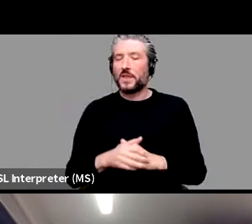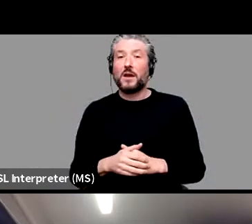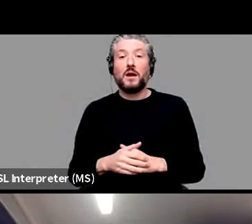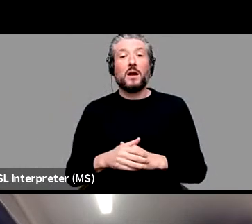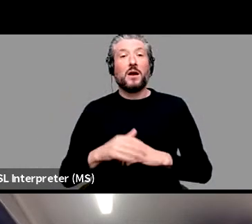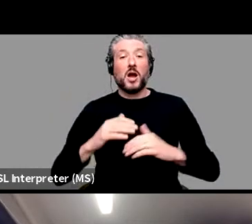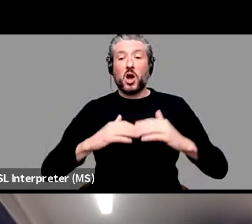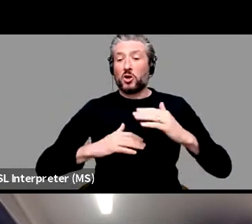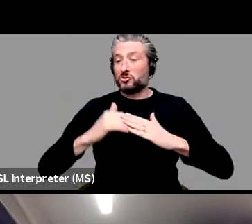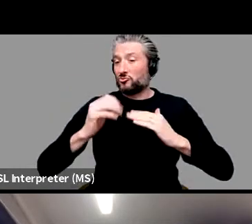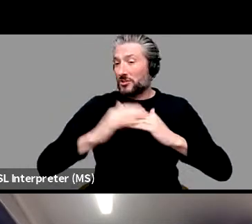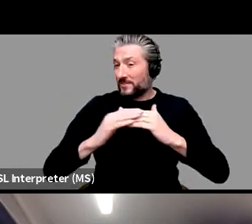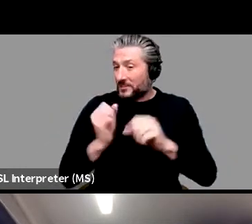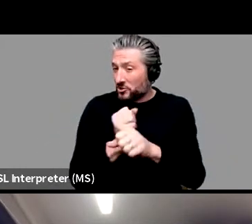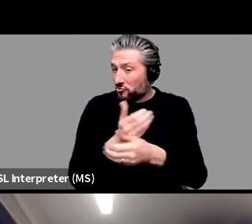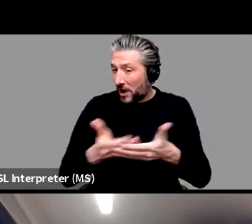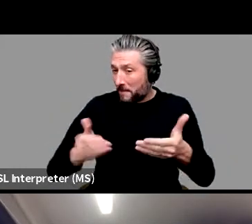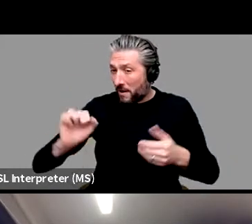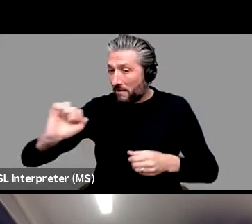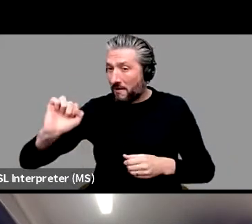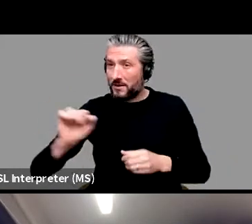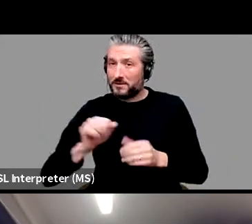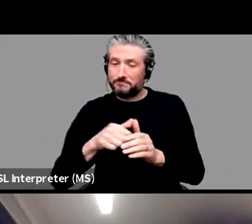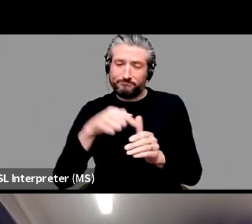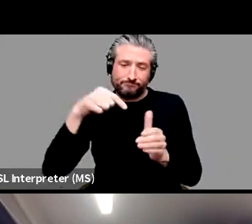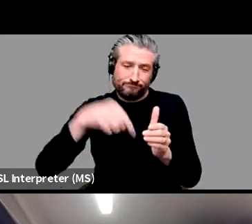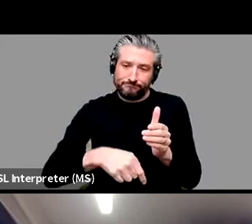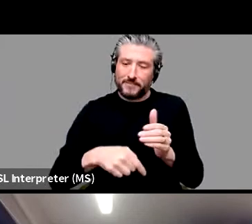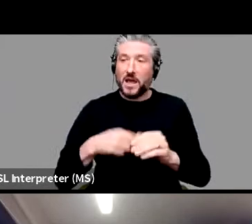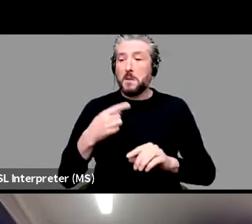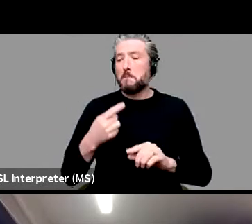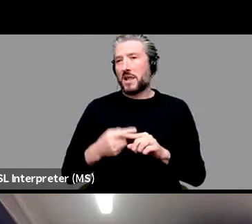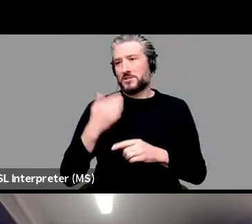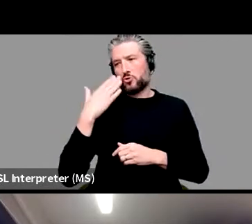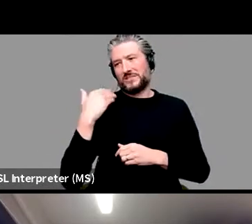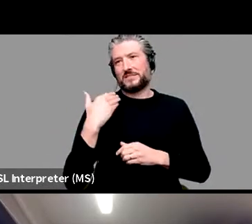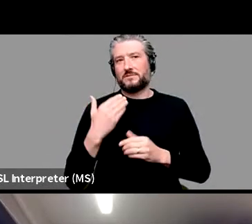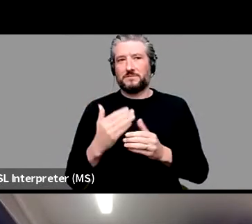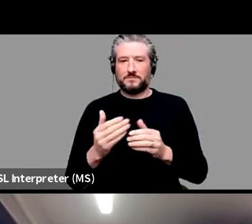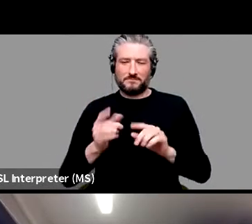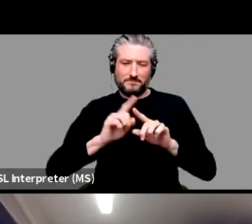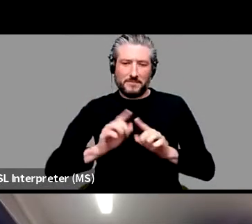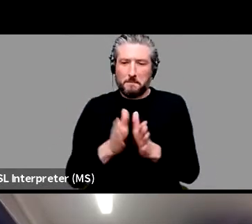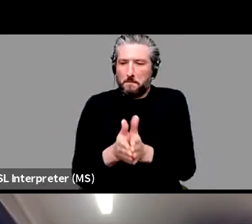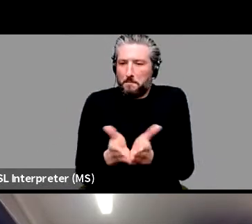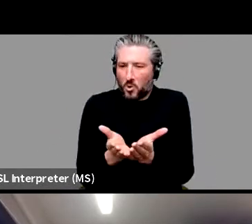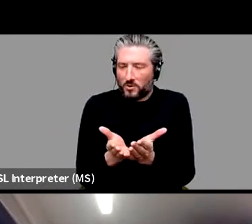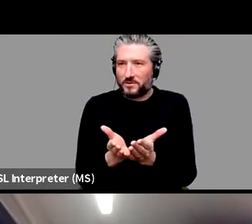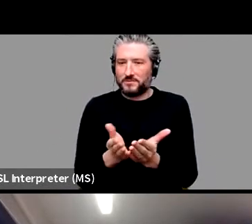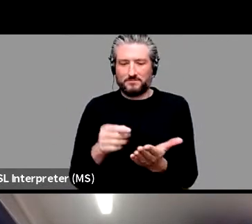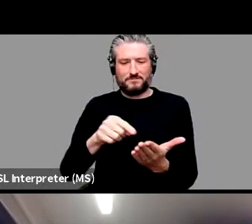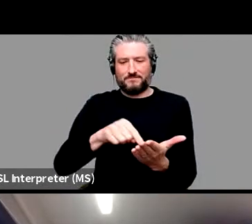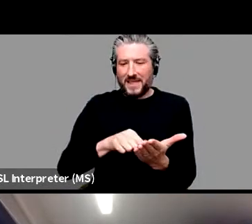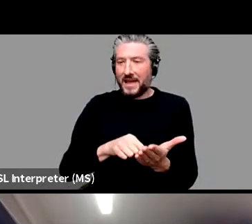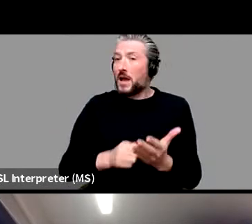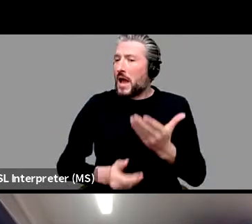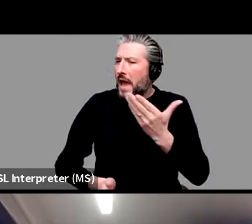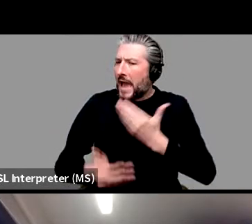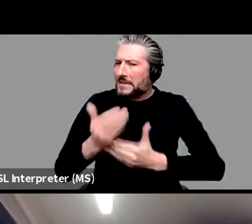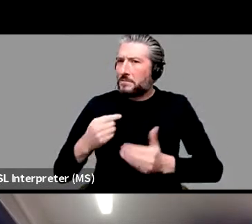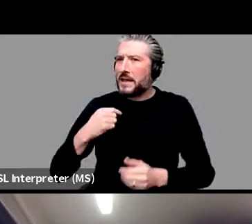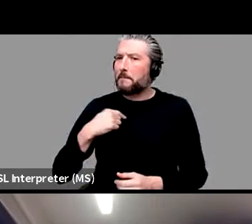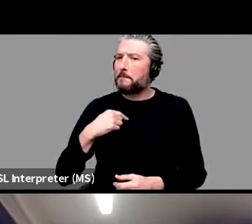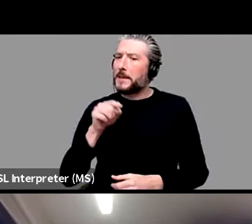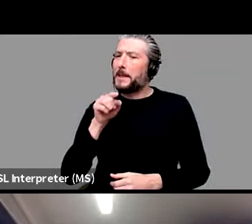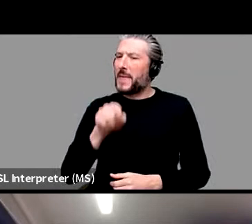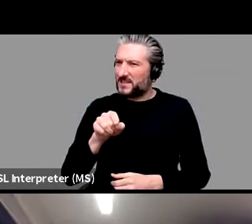and author of numerous books, including most recently, Explain Me This, Creativity, Competition, and the Partial Productivity